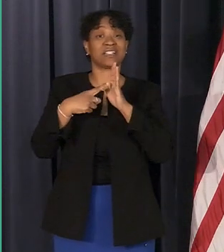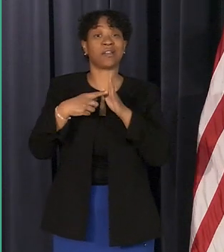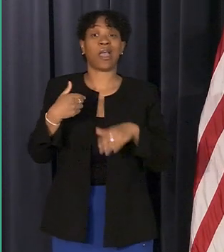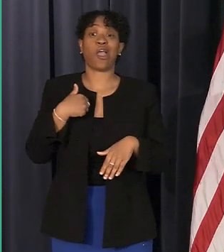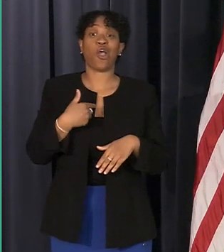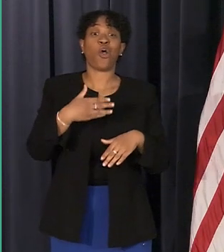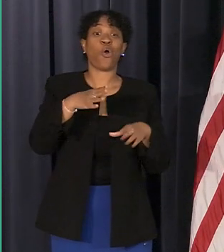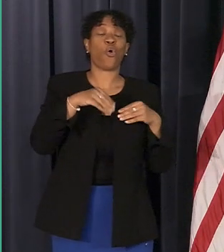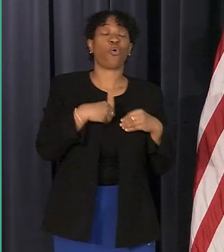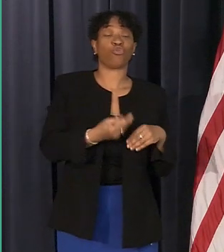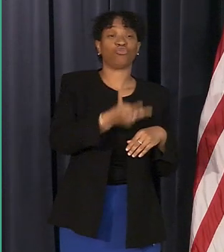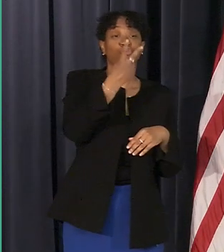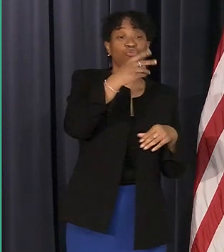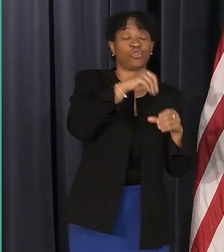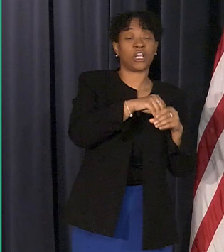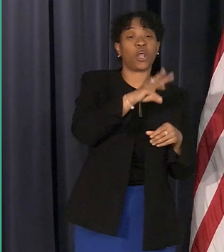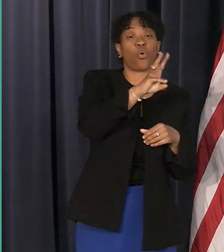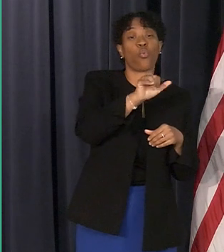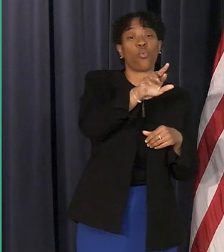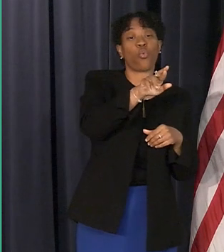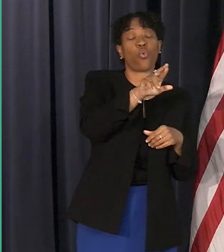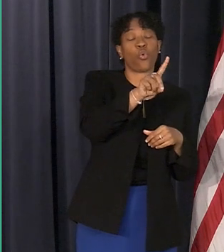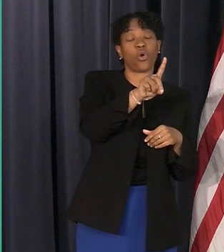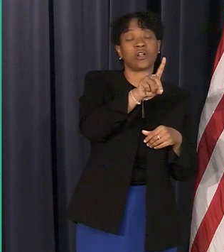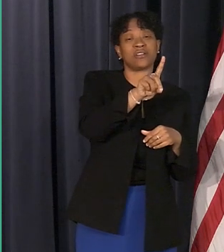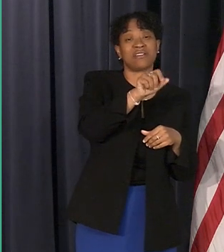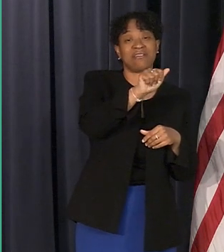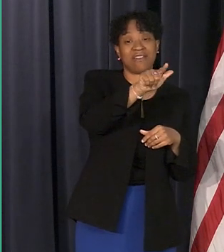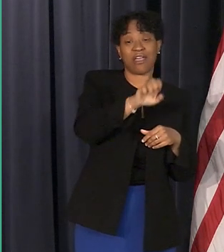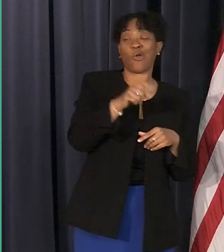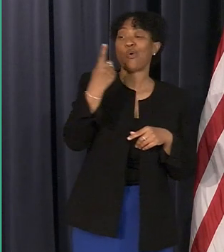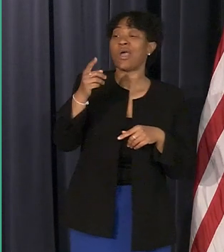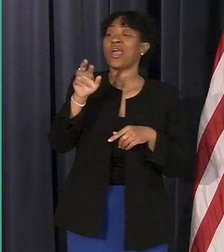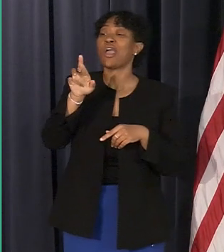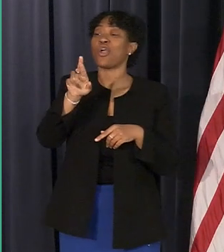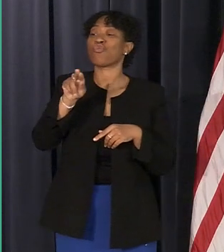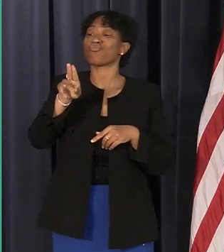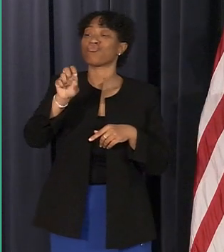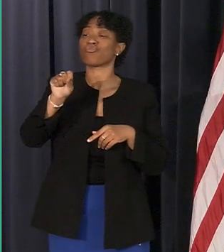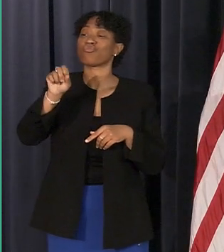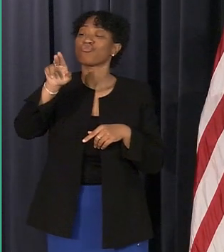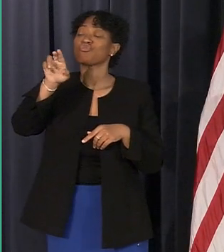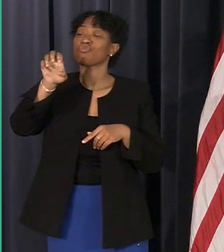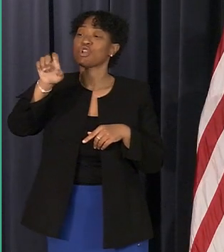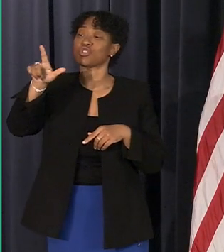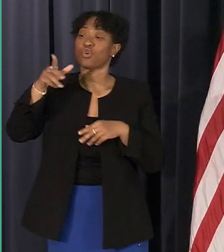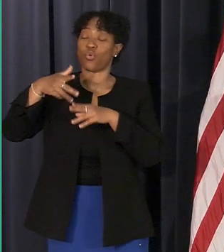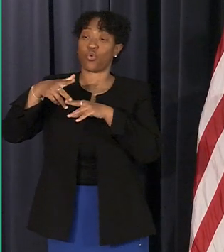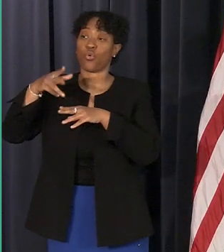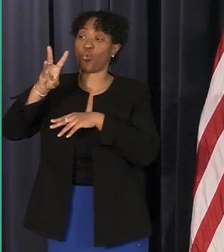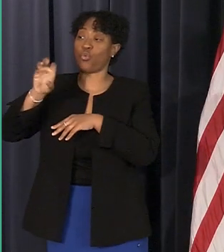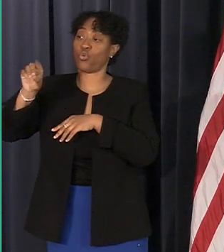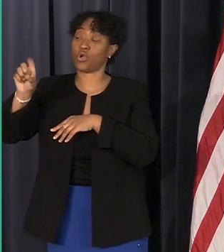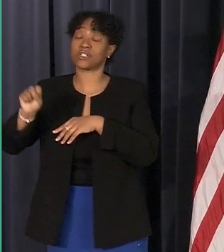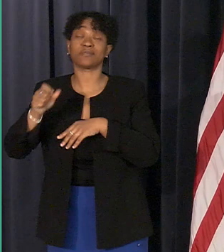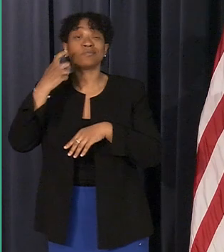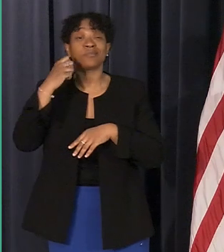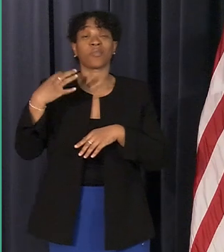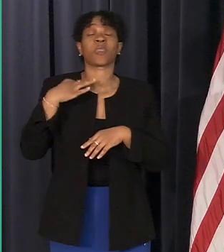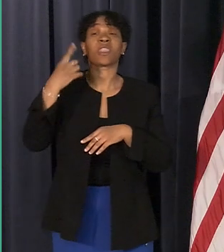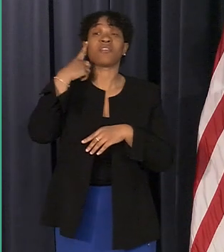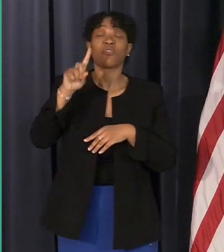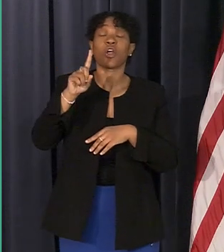warndale and one in russell woods landlord can only apply to the program for the houses